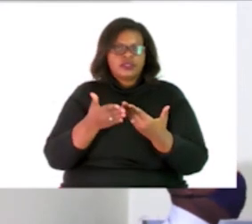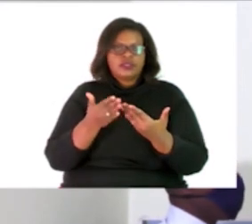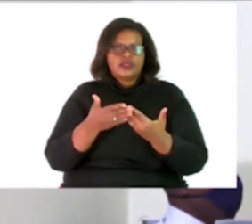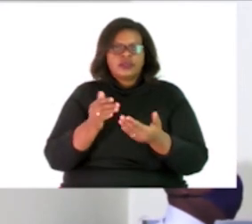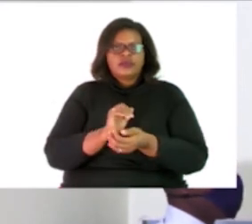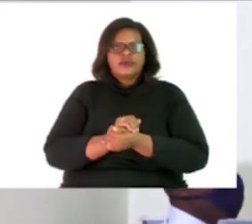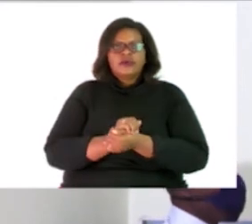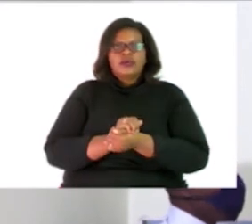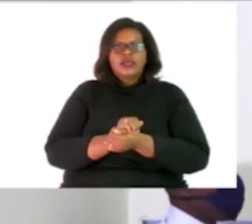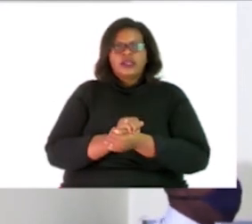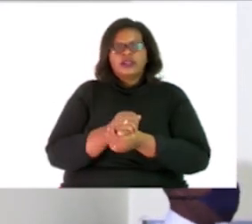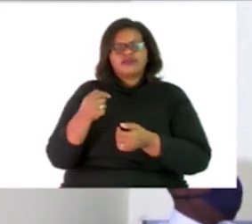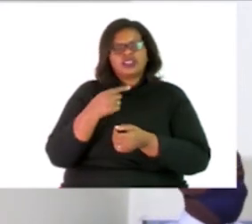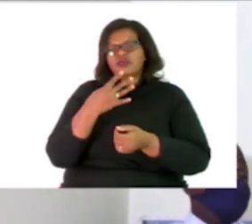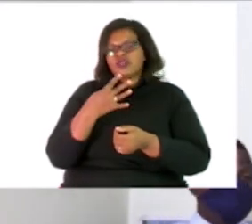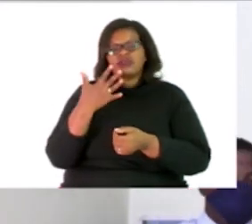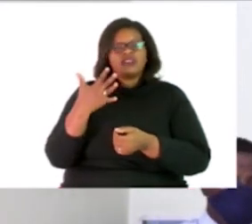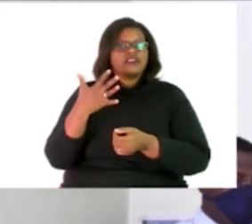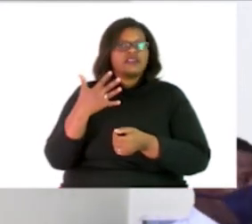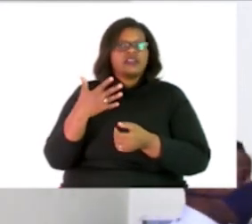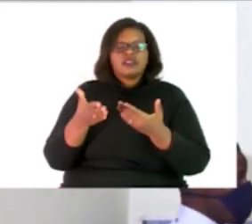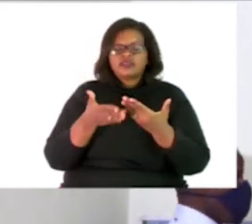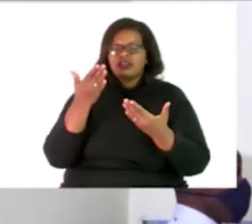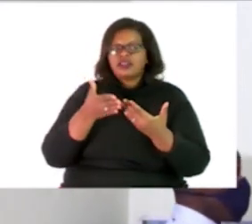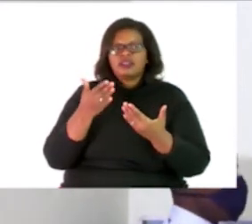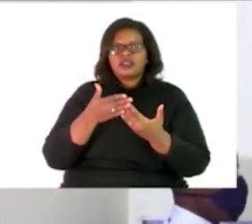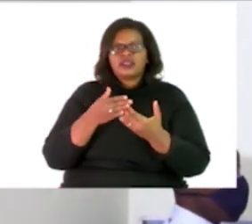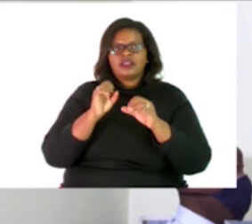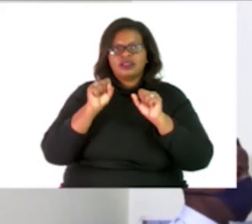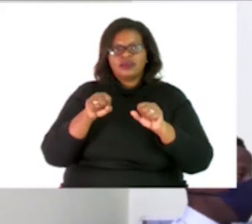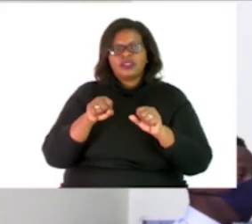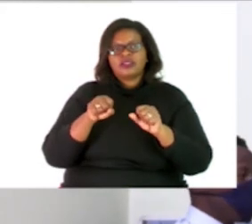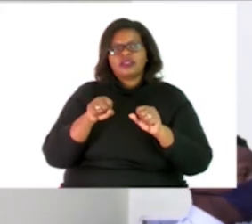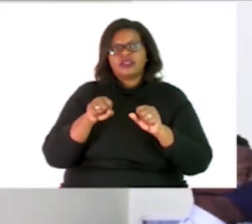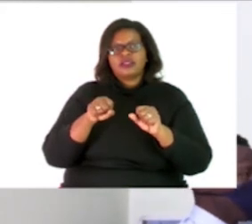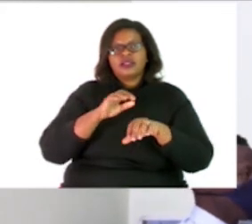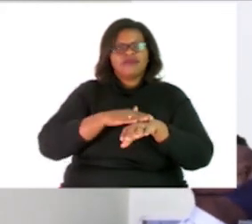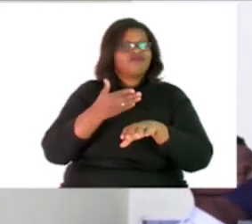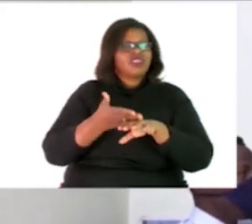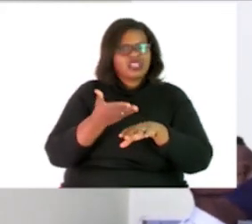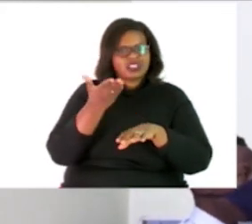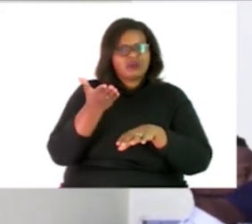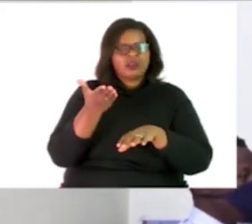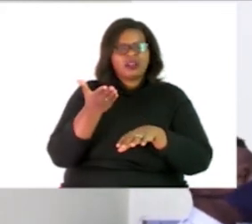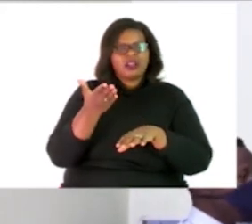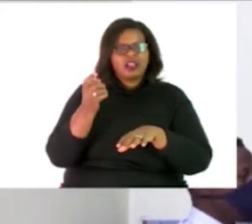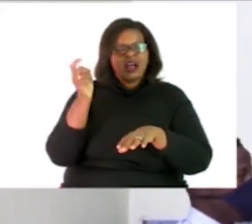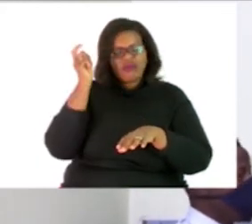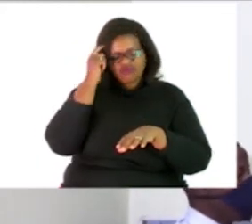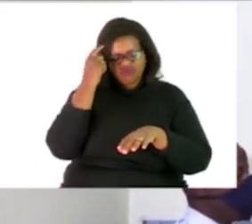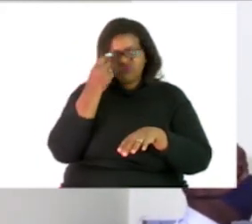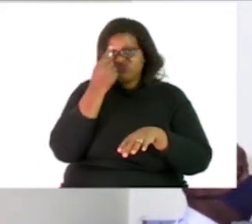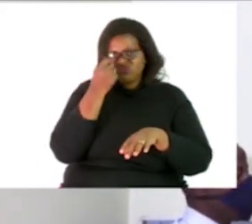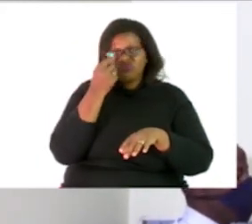Even grade 4 and 5 can do this It is very easy So with those examples I believe you understand